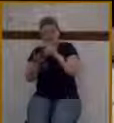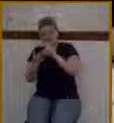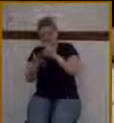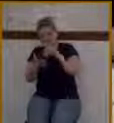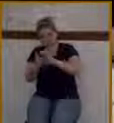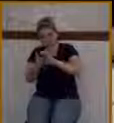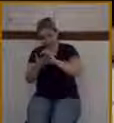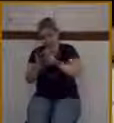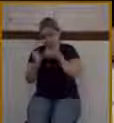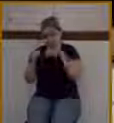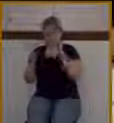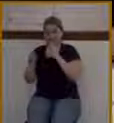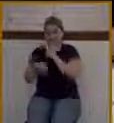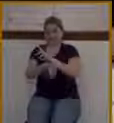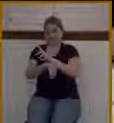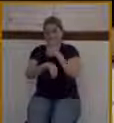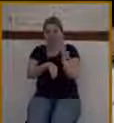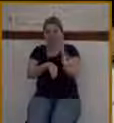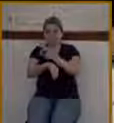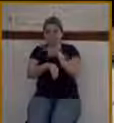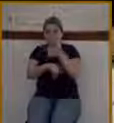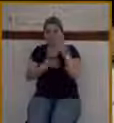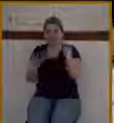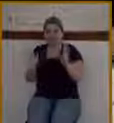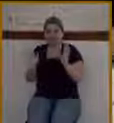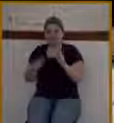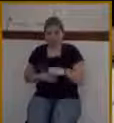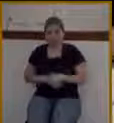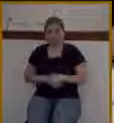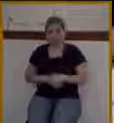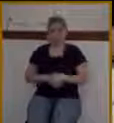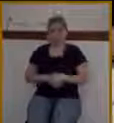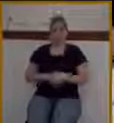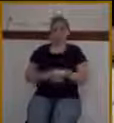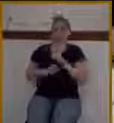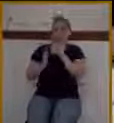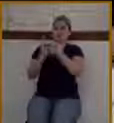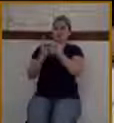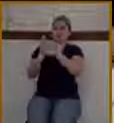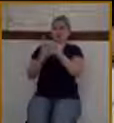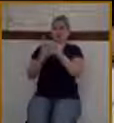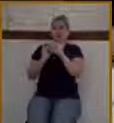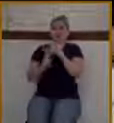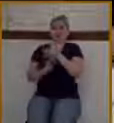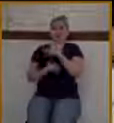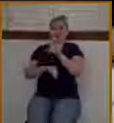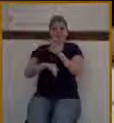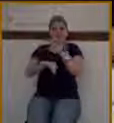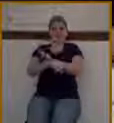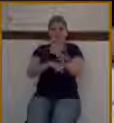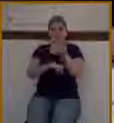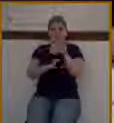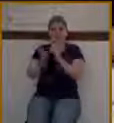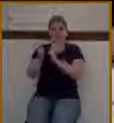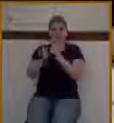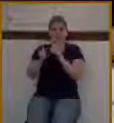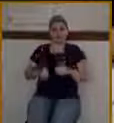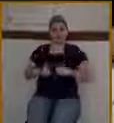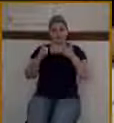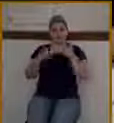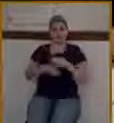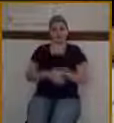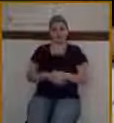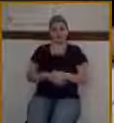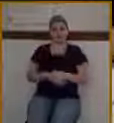seven days of Jesus' earthly ministry. So you can see there's a great emphasis placed on these last seven days of the